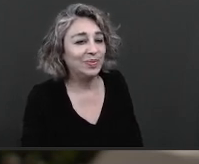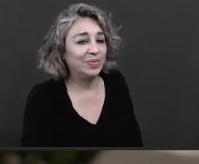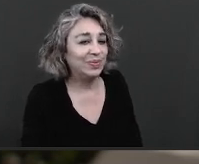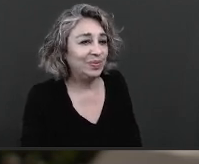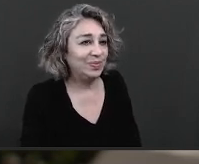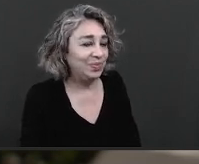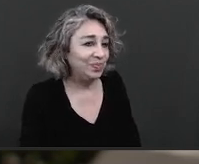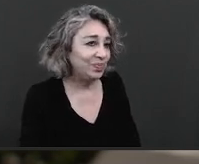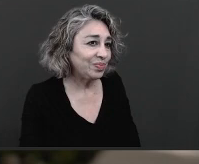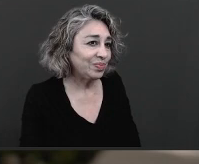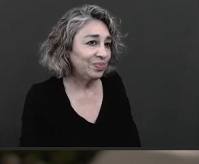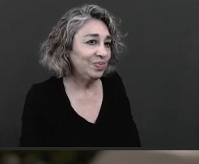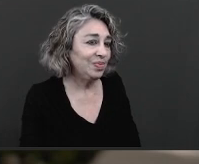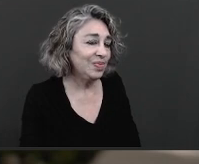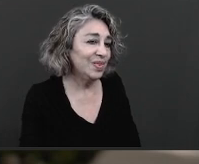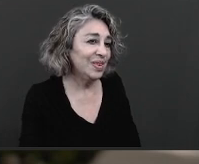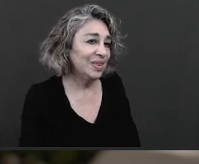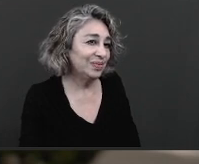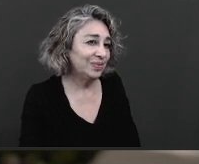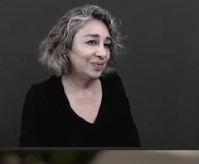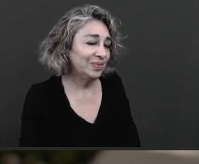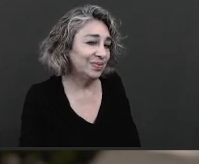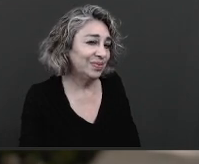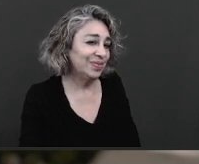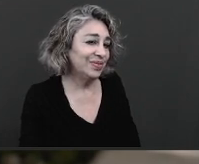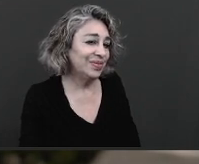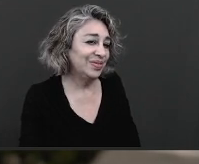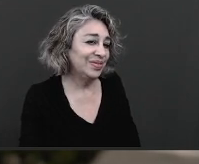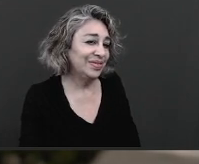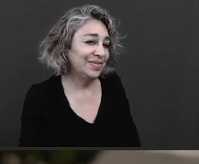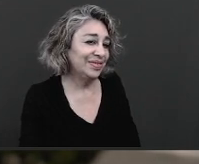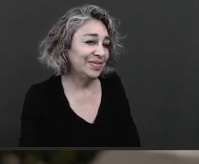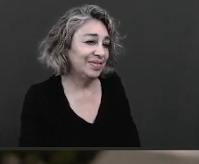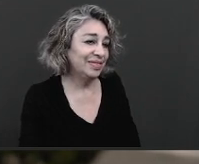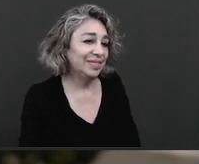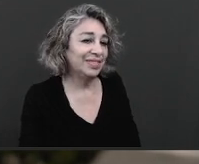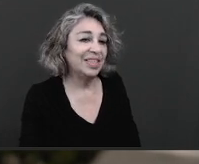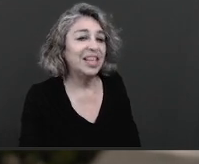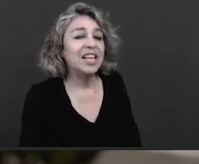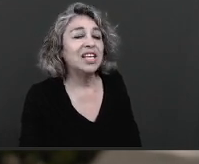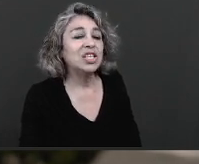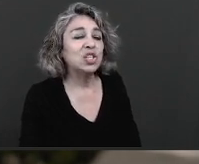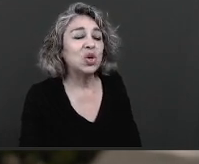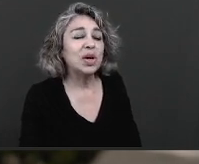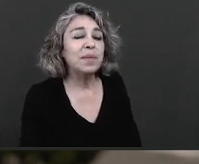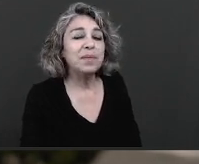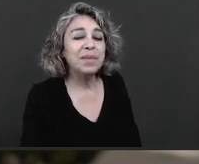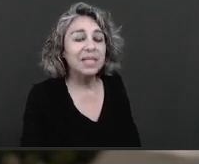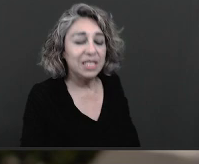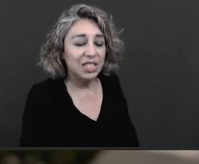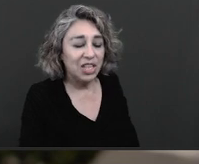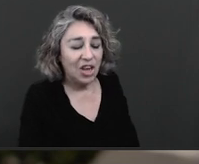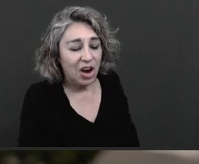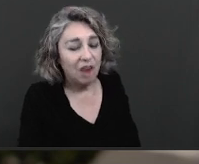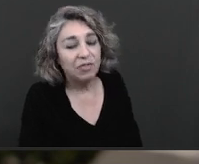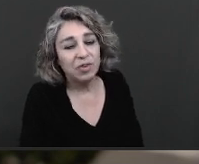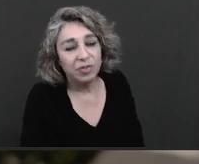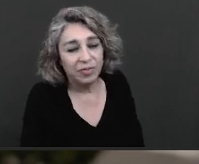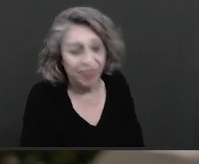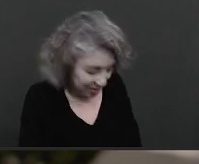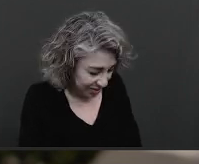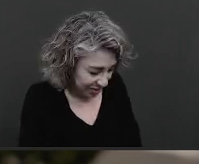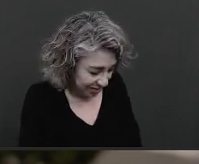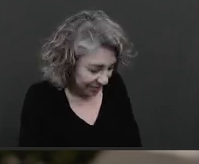so commitments are